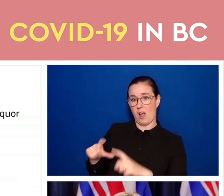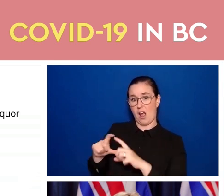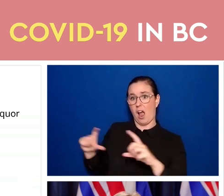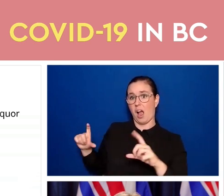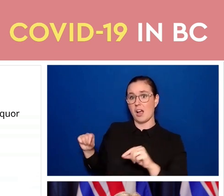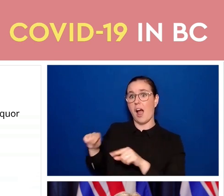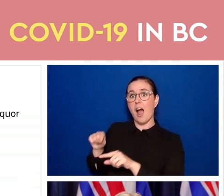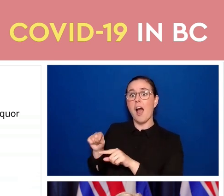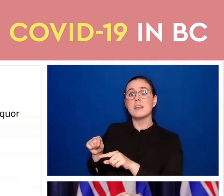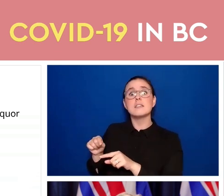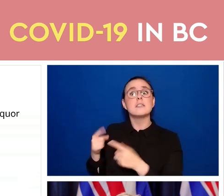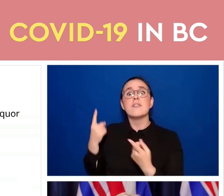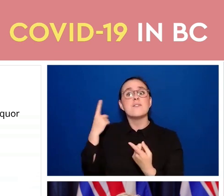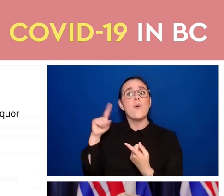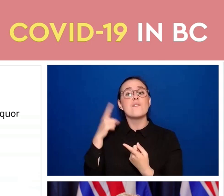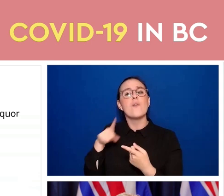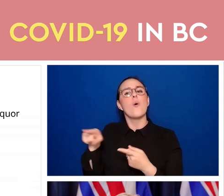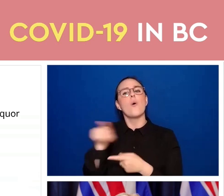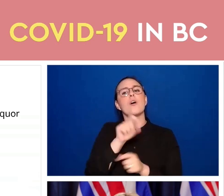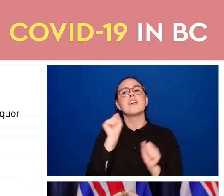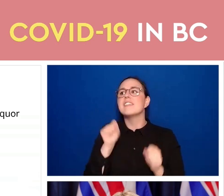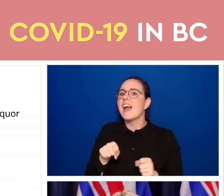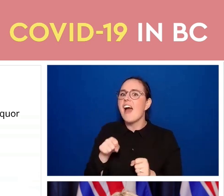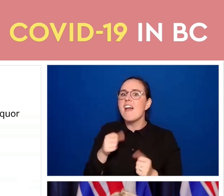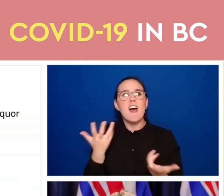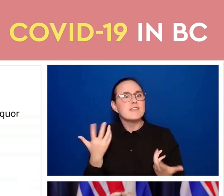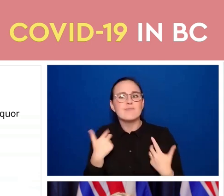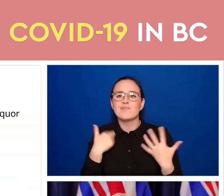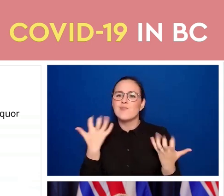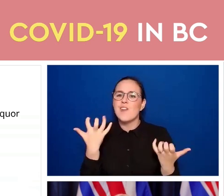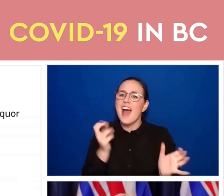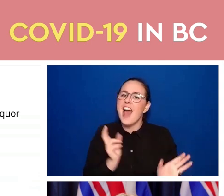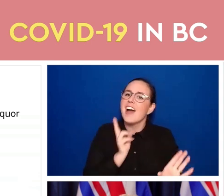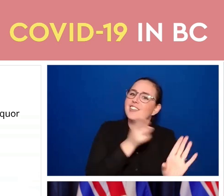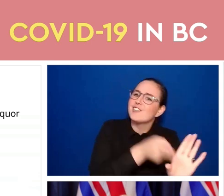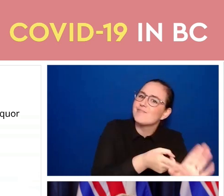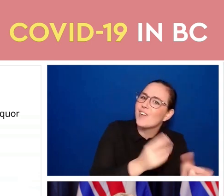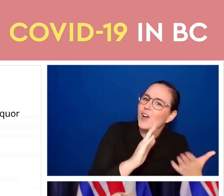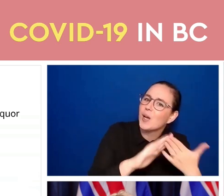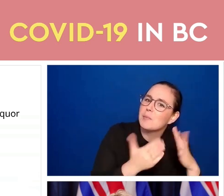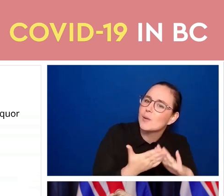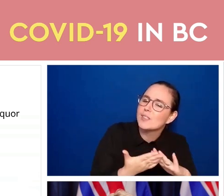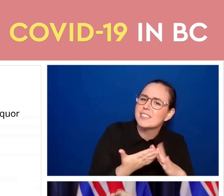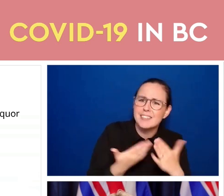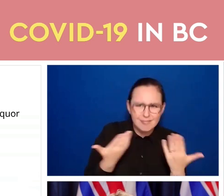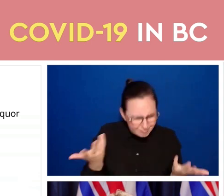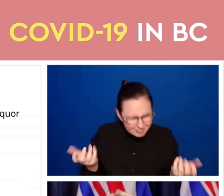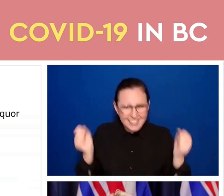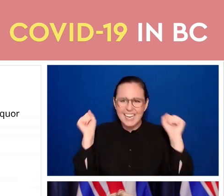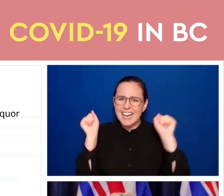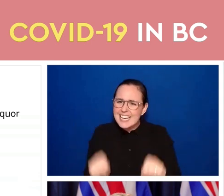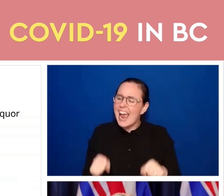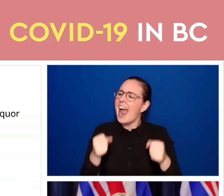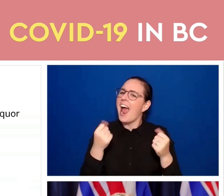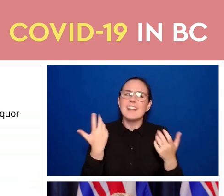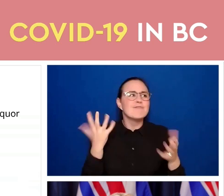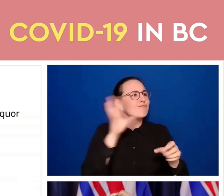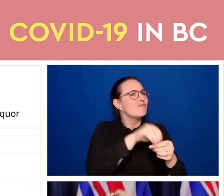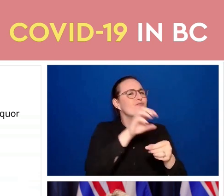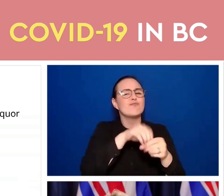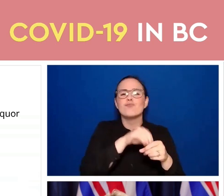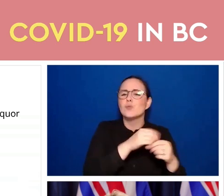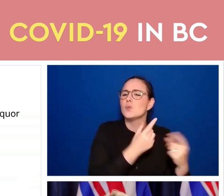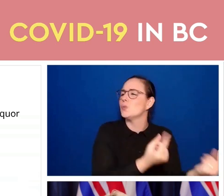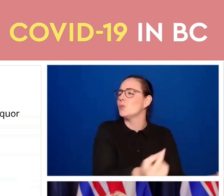events and businesses and social situations. It gives us that opportunity to do do things in a way that is far closer